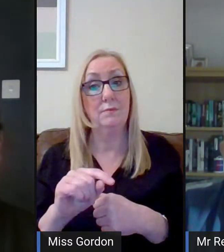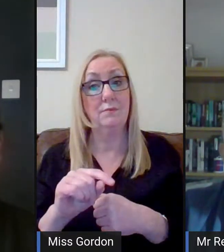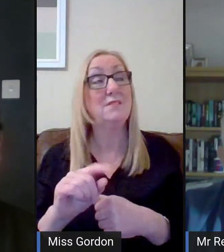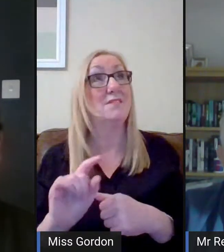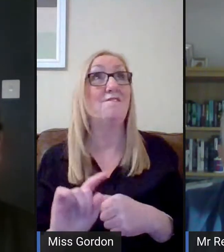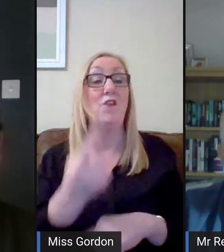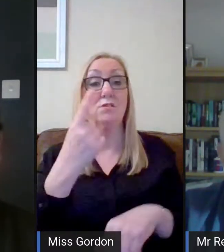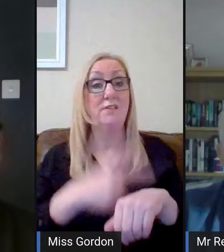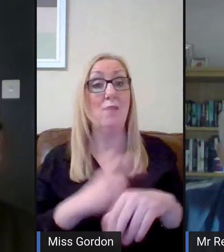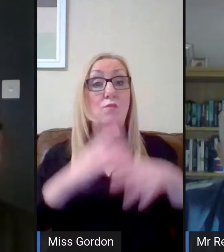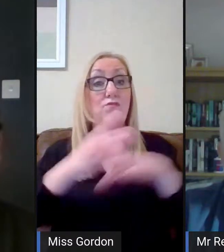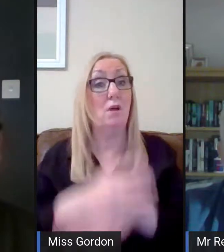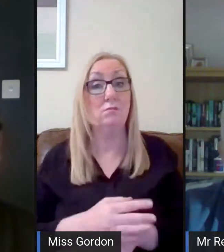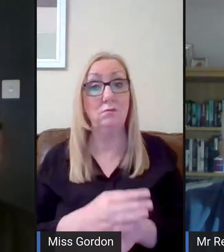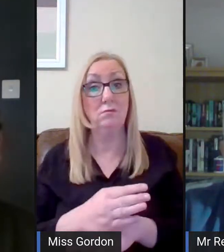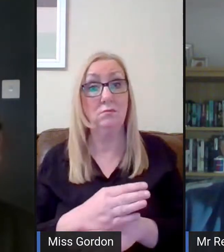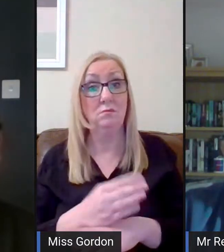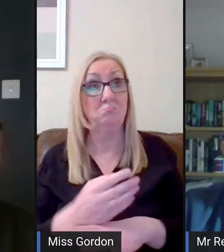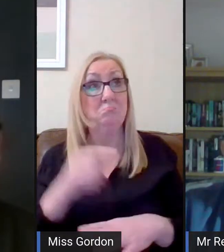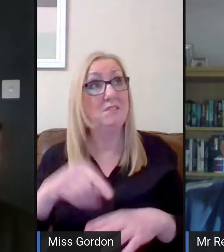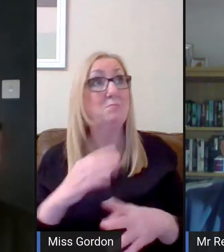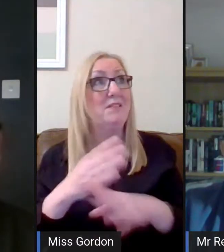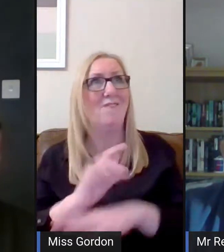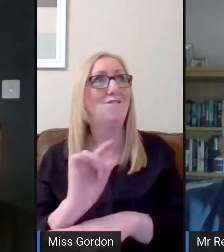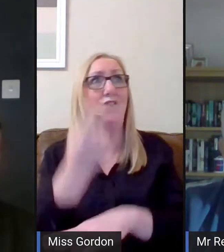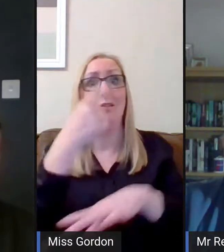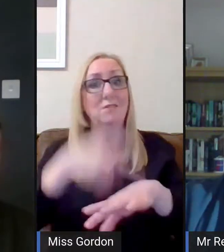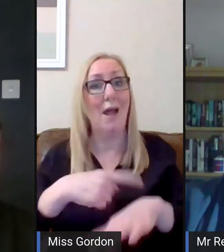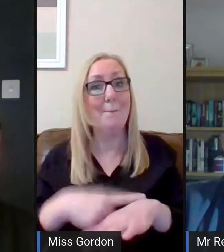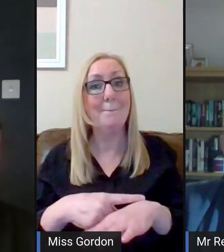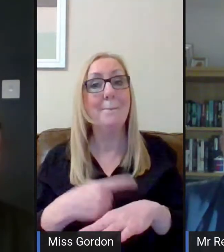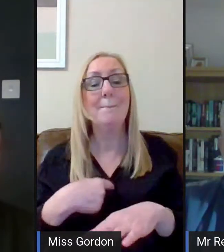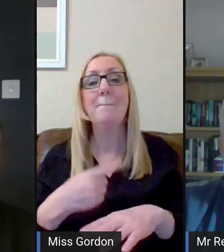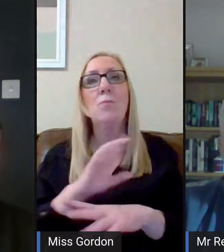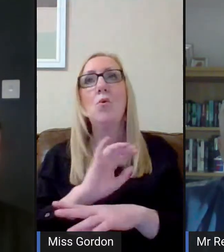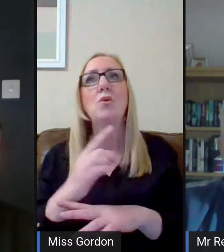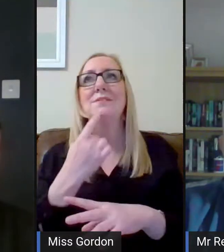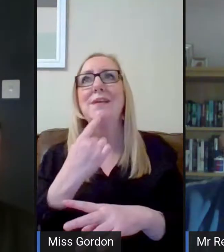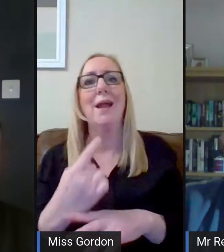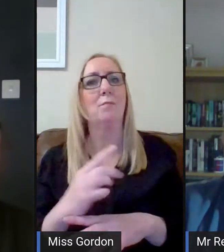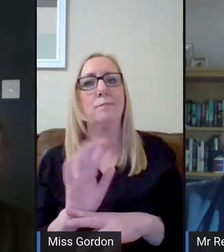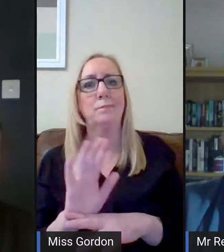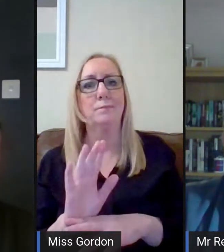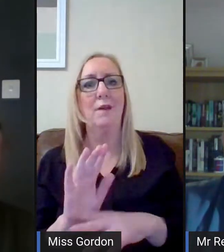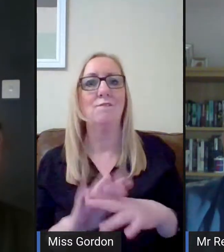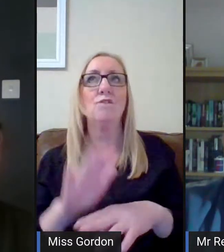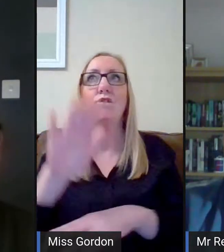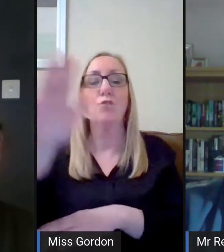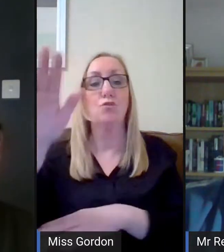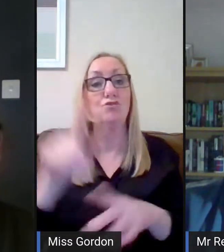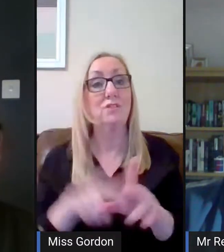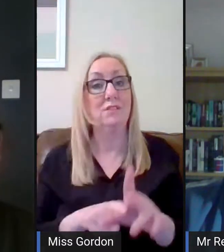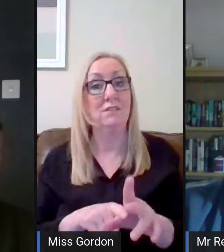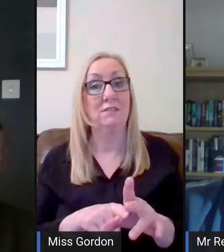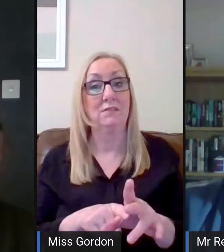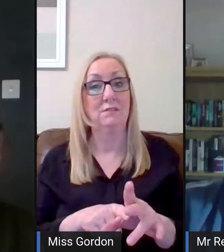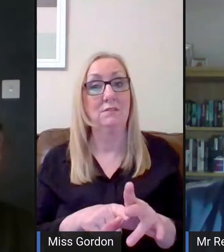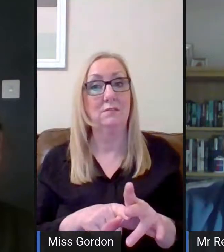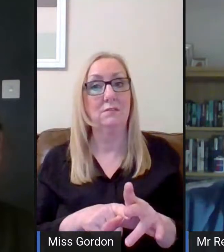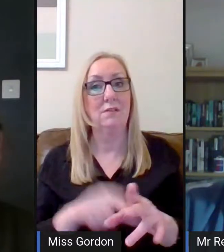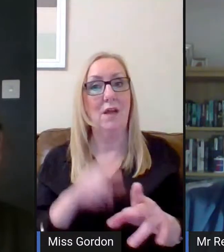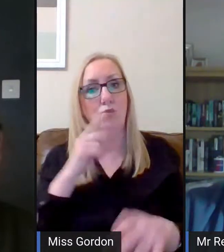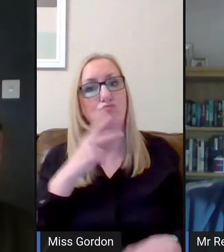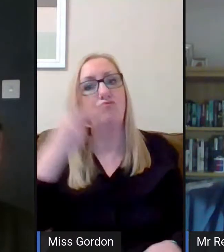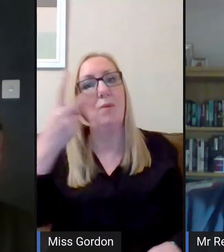something like the first time that this has been done. And I'm not saying that in future years, I would repeat